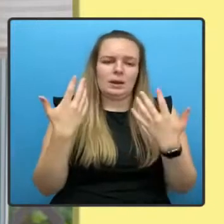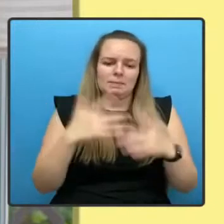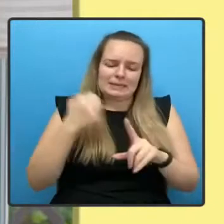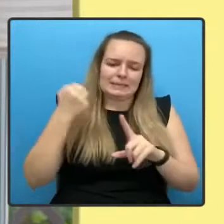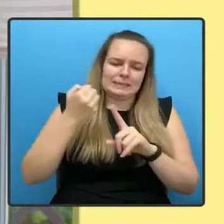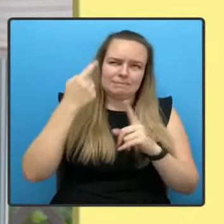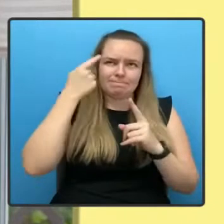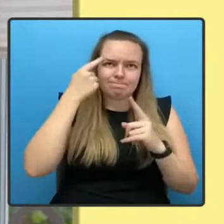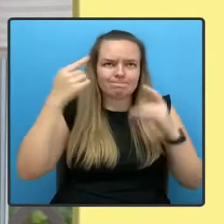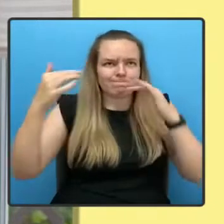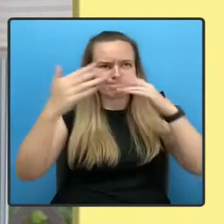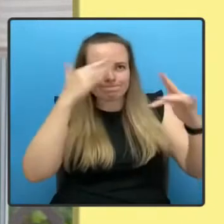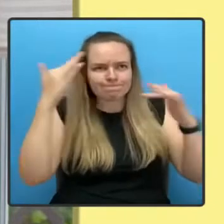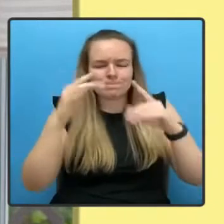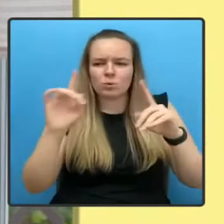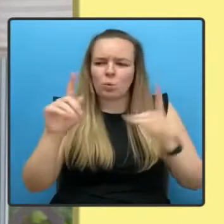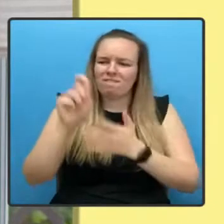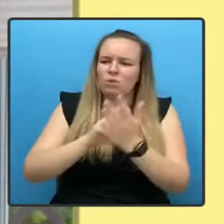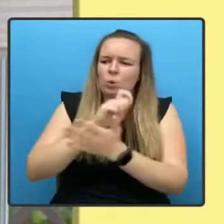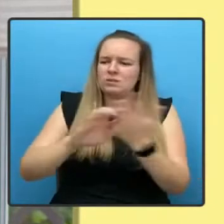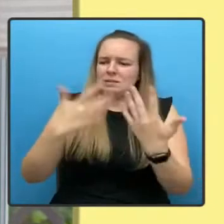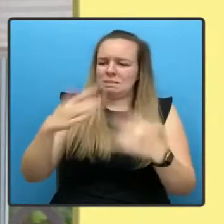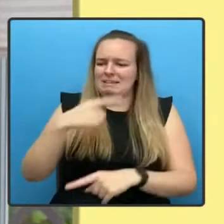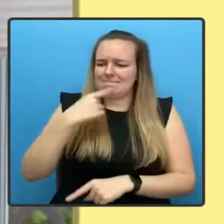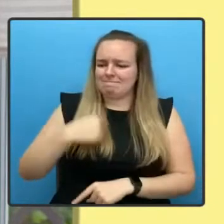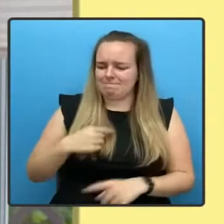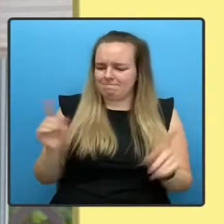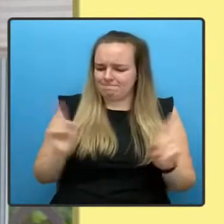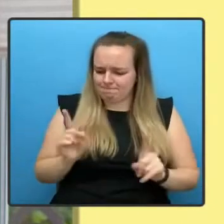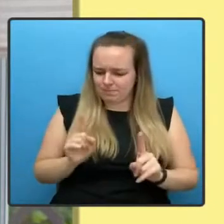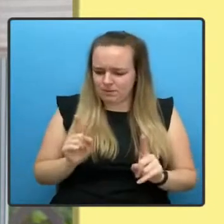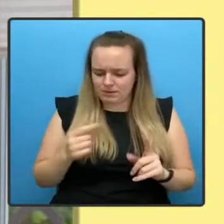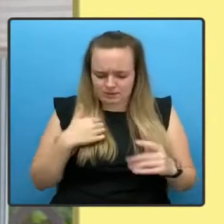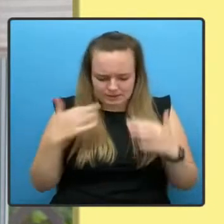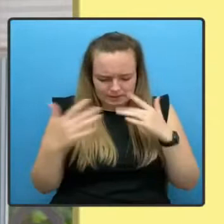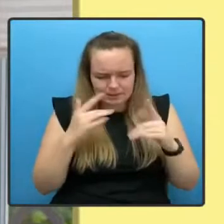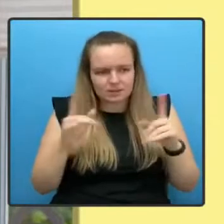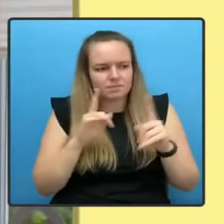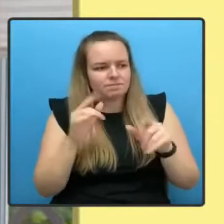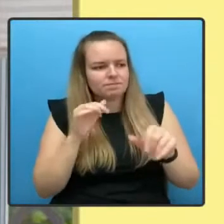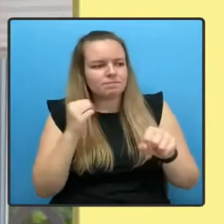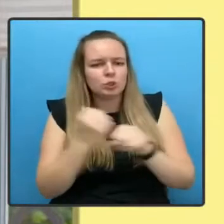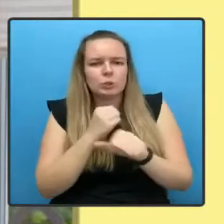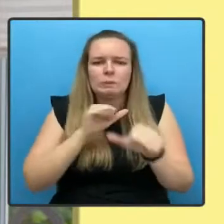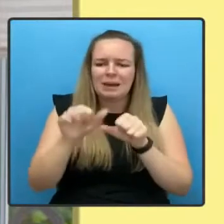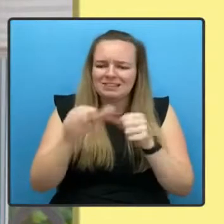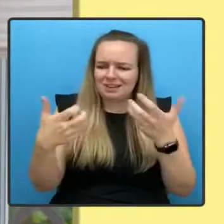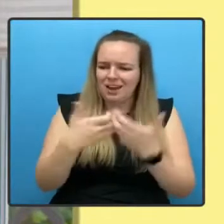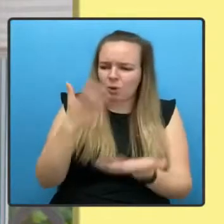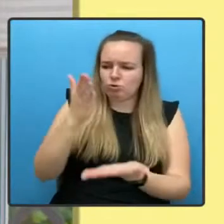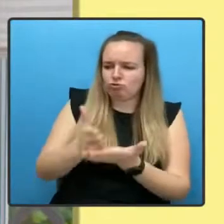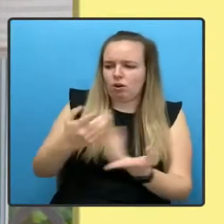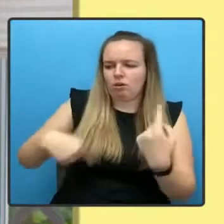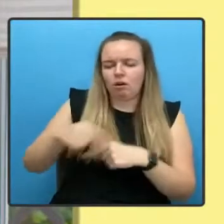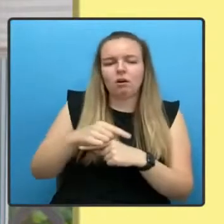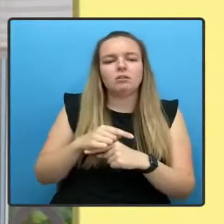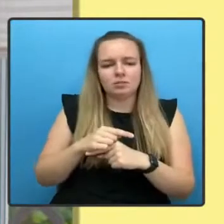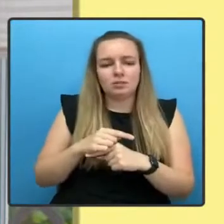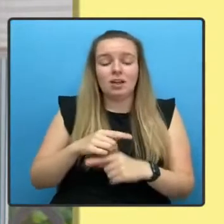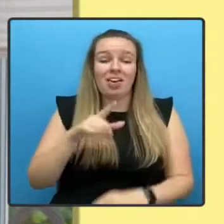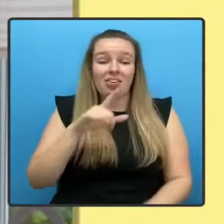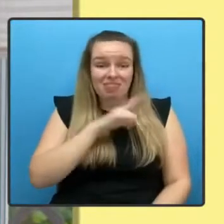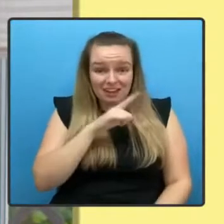us and what we had to do better to earn their trust. That's why we were able to win in